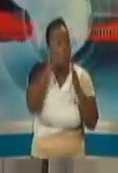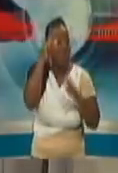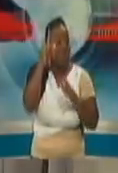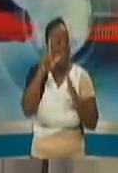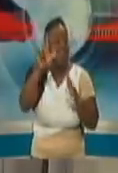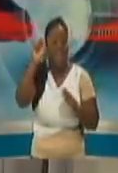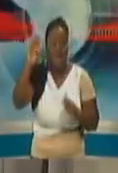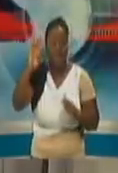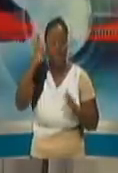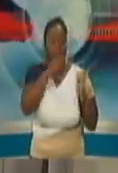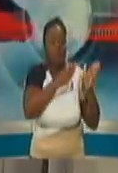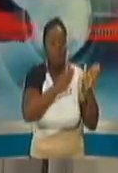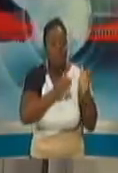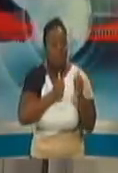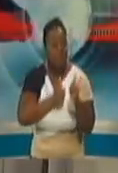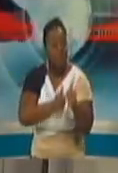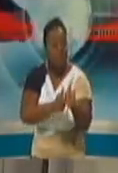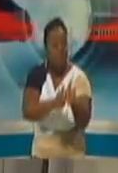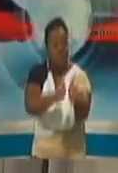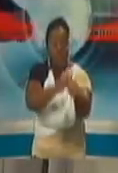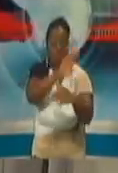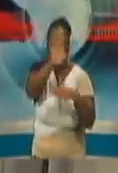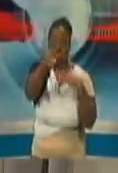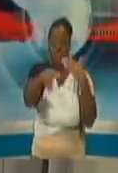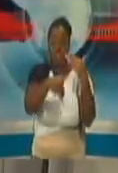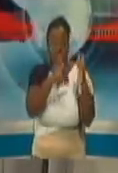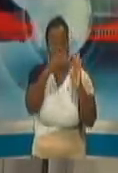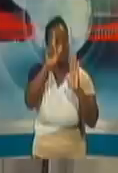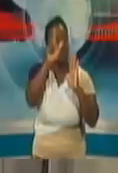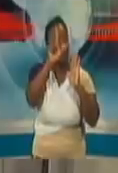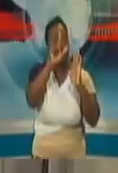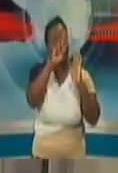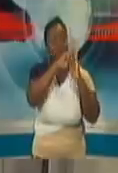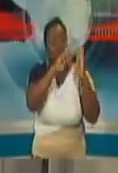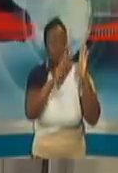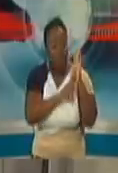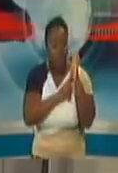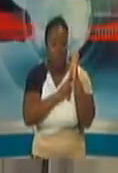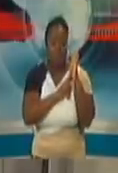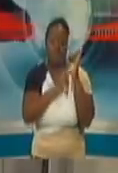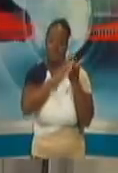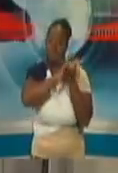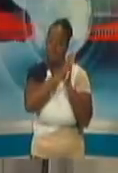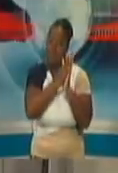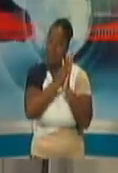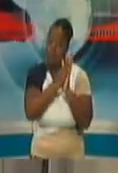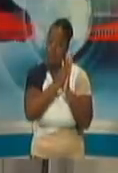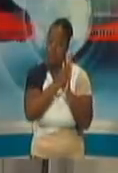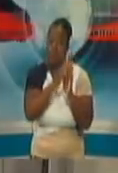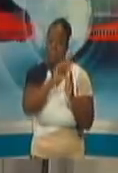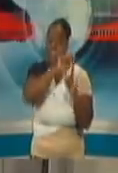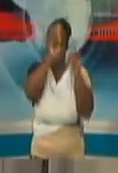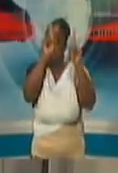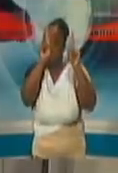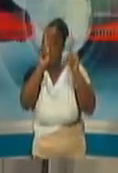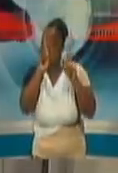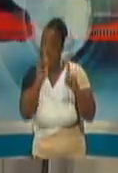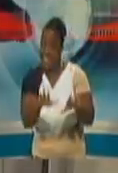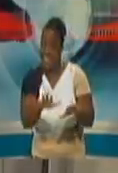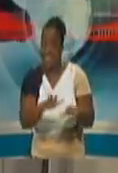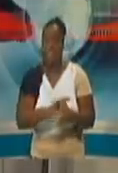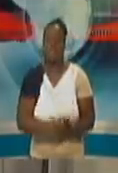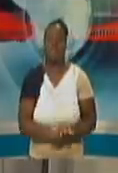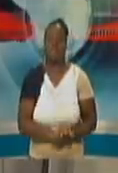Minister of Health, I'm speaking here as a policymaker now. We have in the regulations very simple.